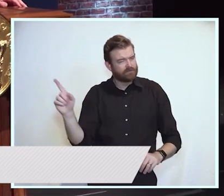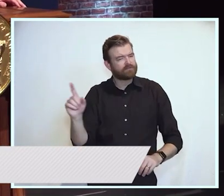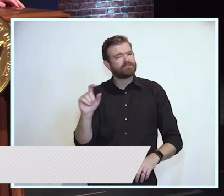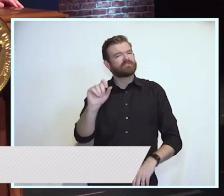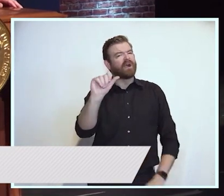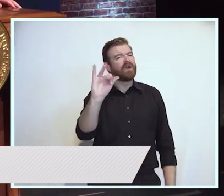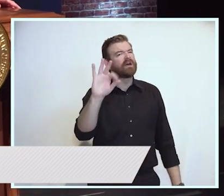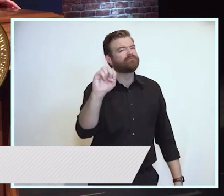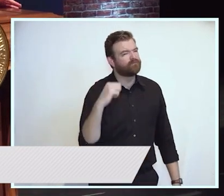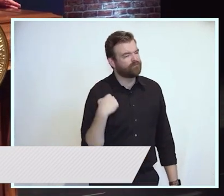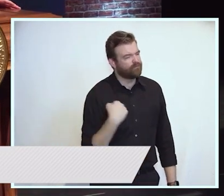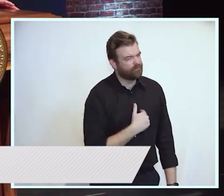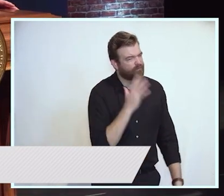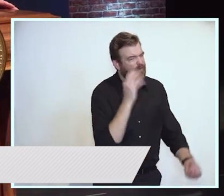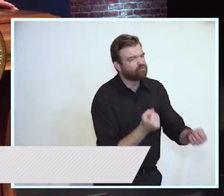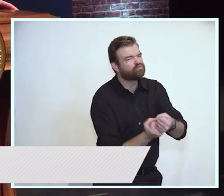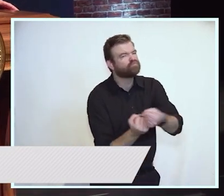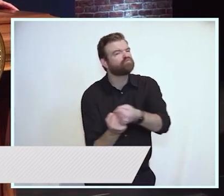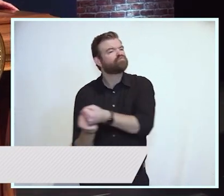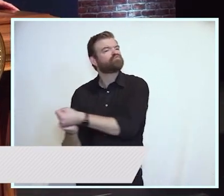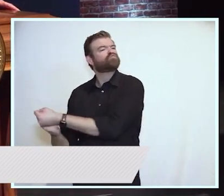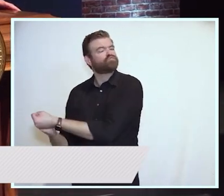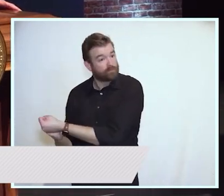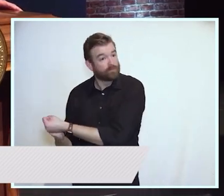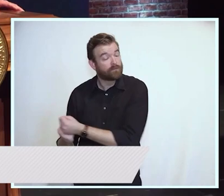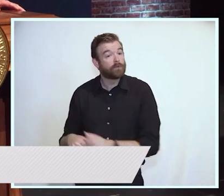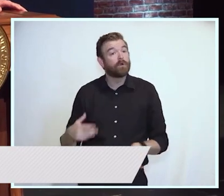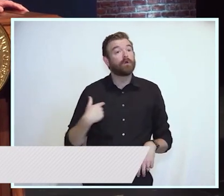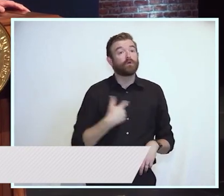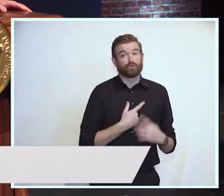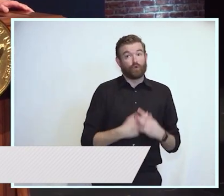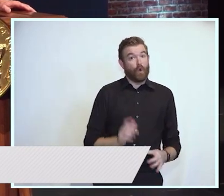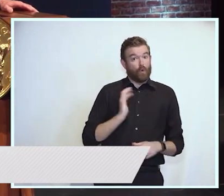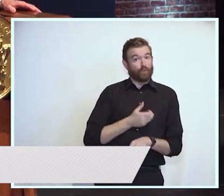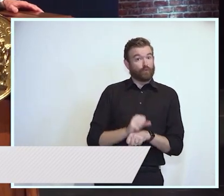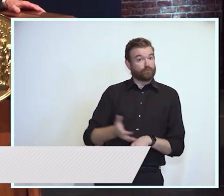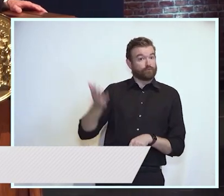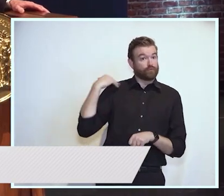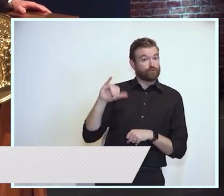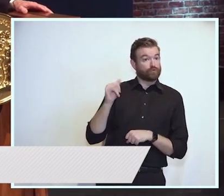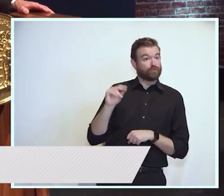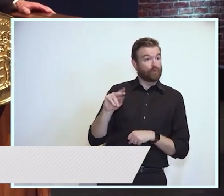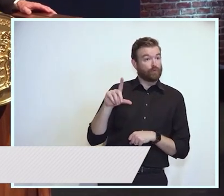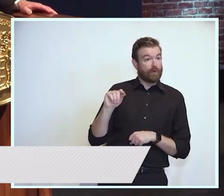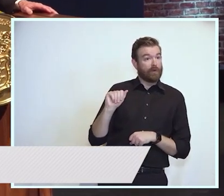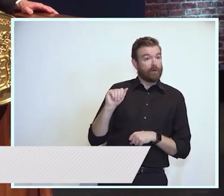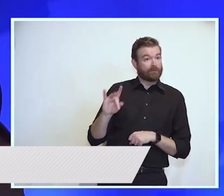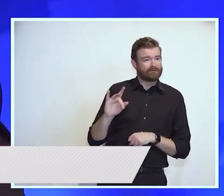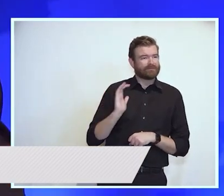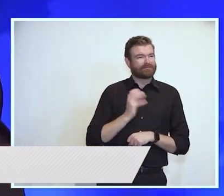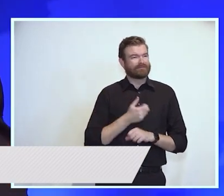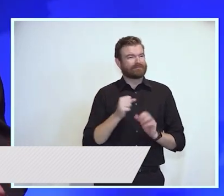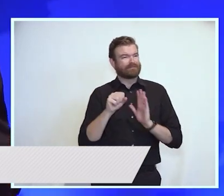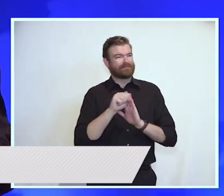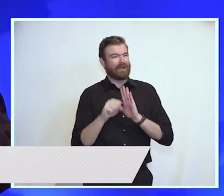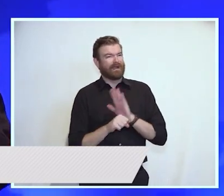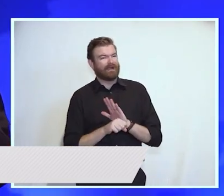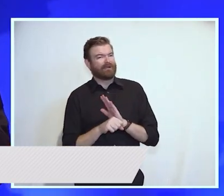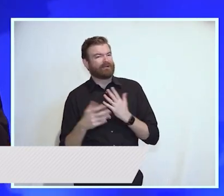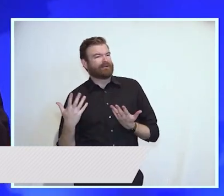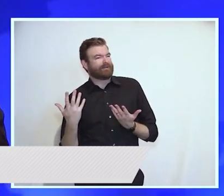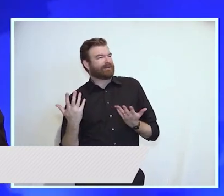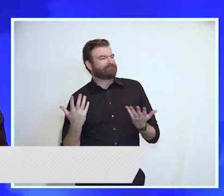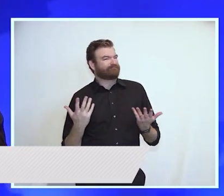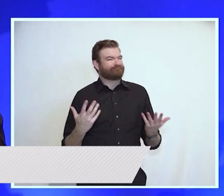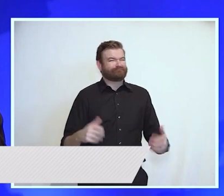When we began our work in January of 2018, our state was stagnant and seemingly broken. The status quo